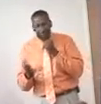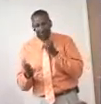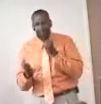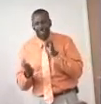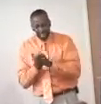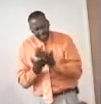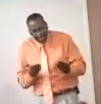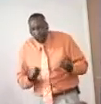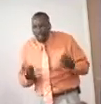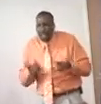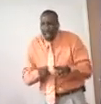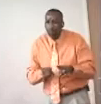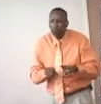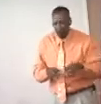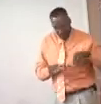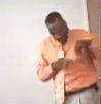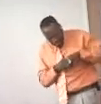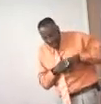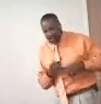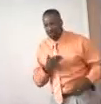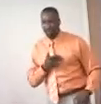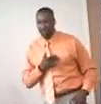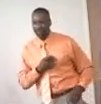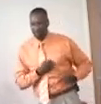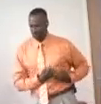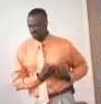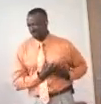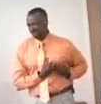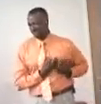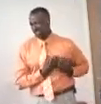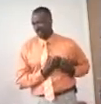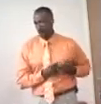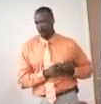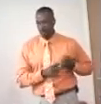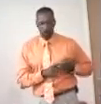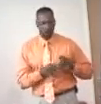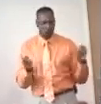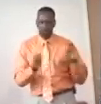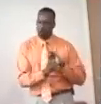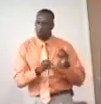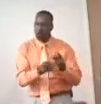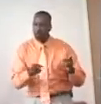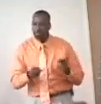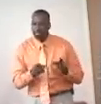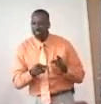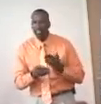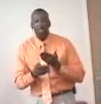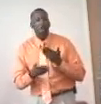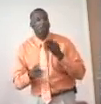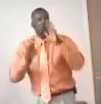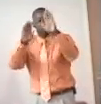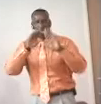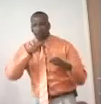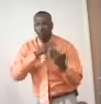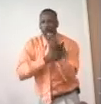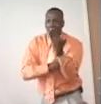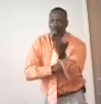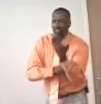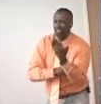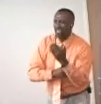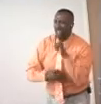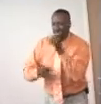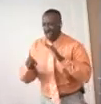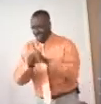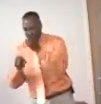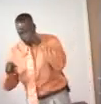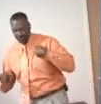That something happens on the inside of me and out of nowhere, Sunday morning ain't